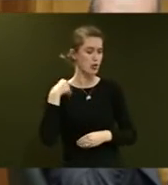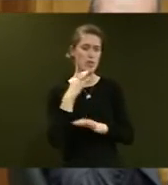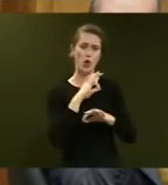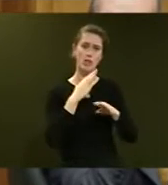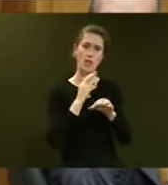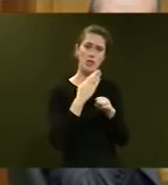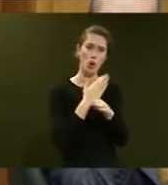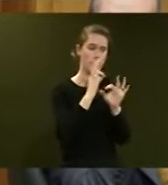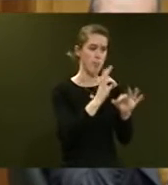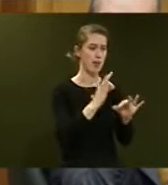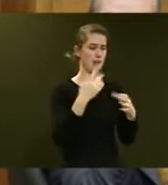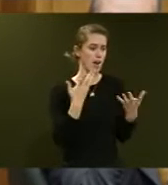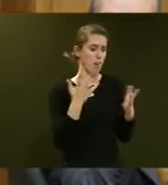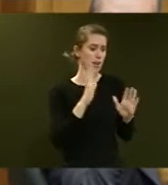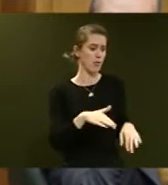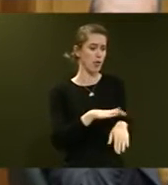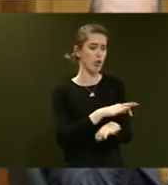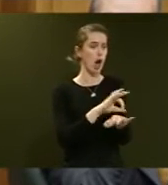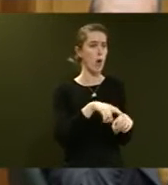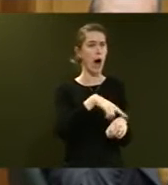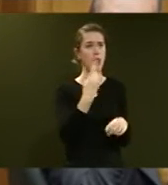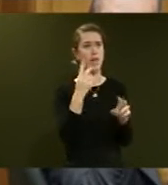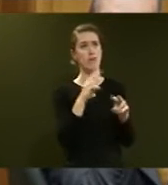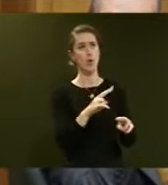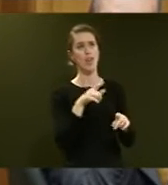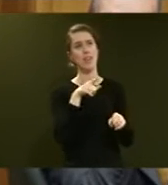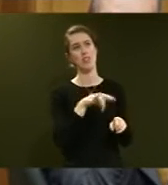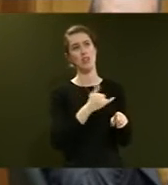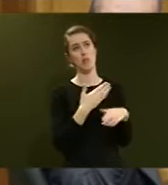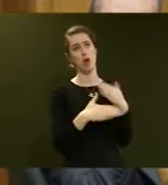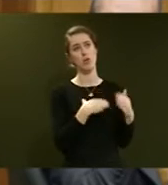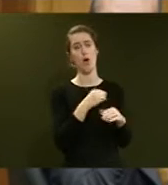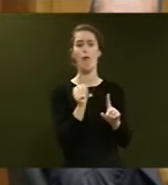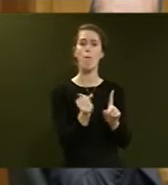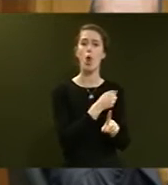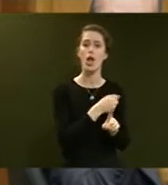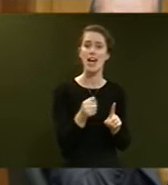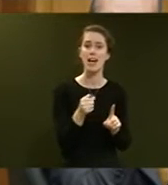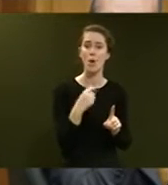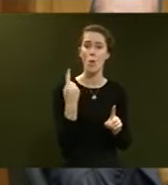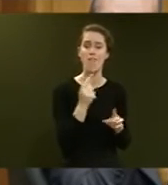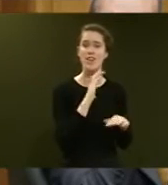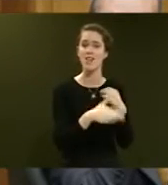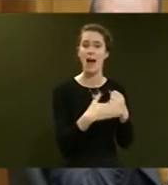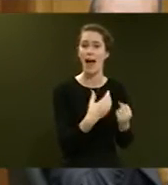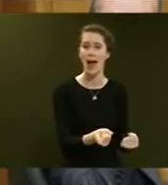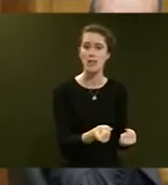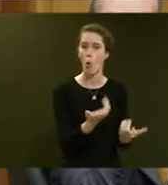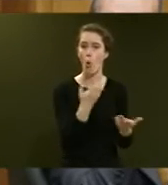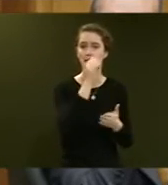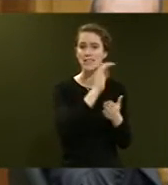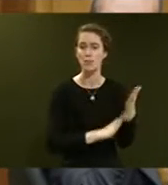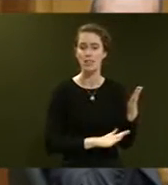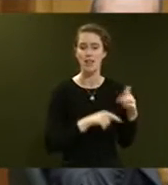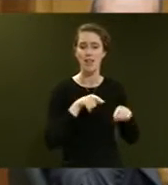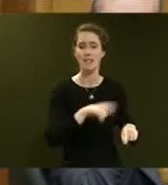their job properly, I'm left with no other view than that this is a process of bullying that we have never had or experienced